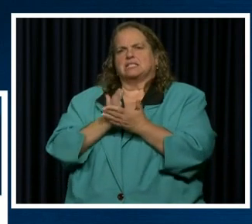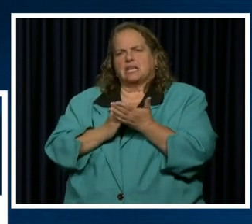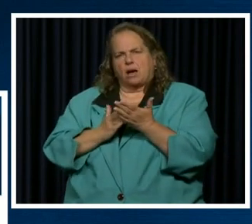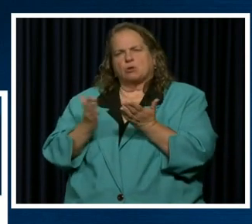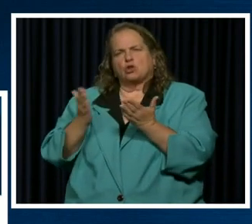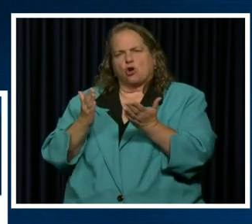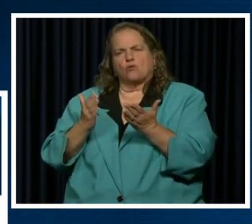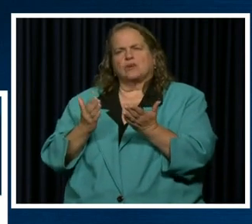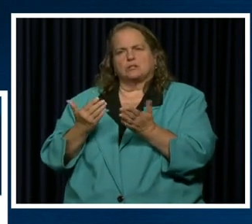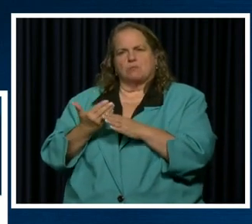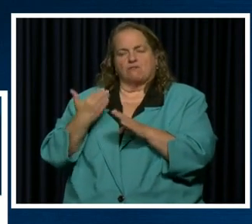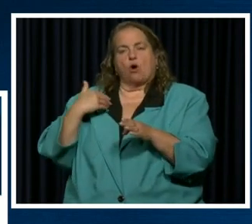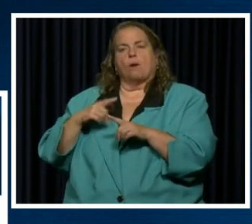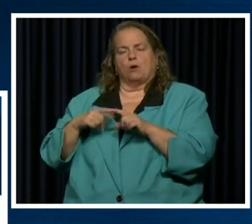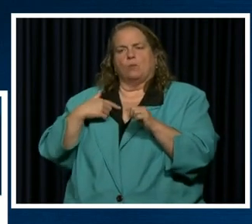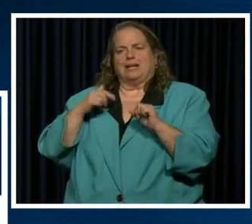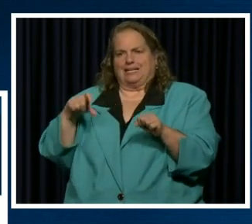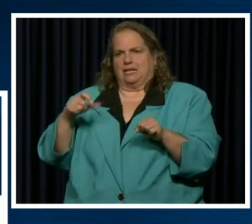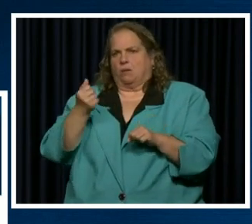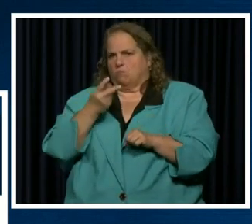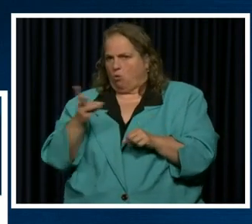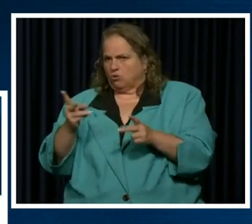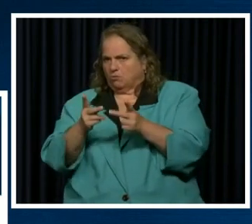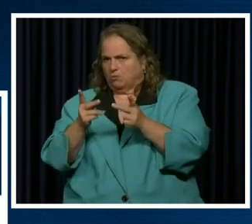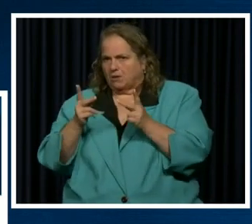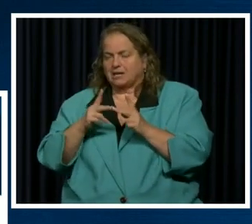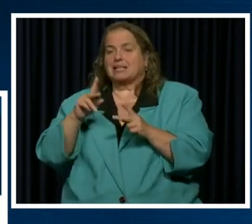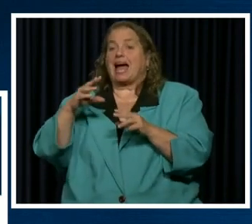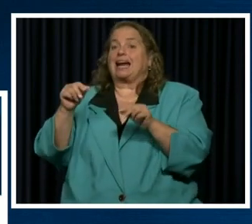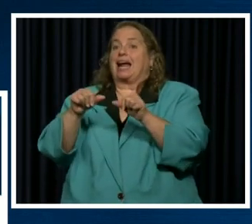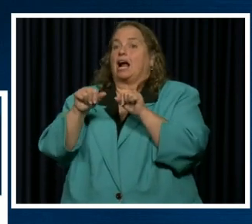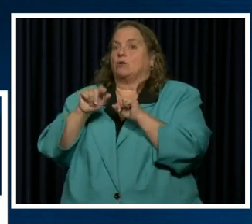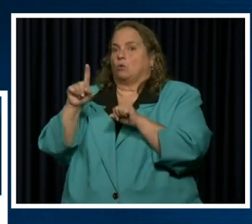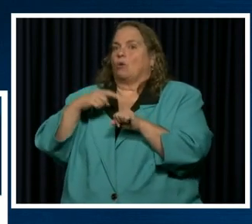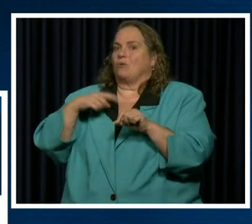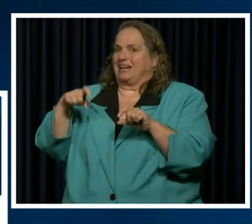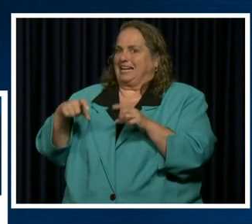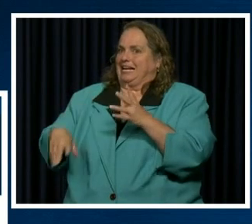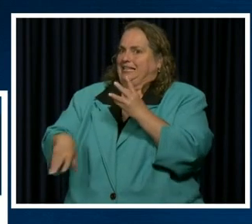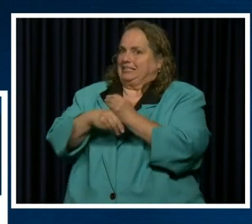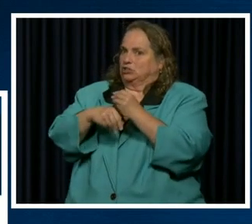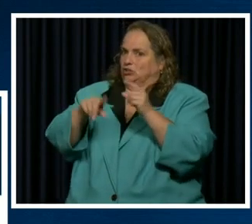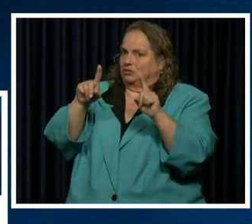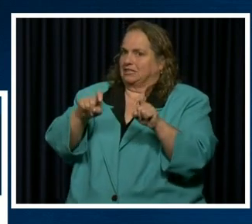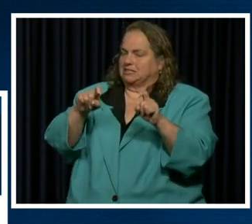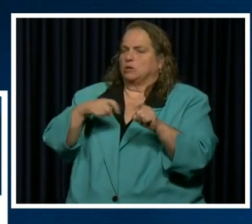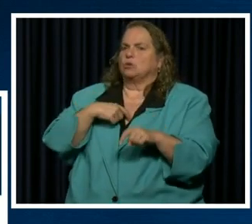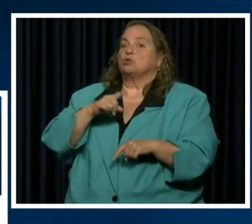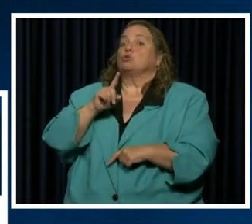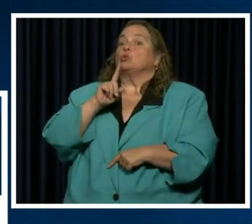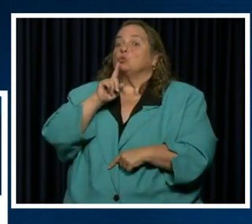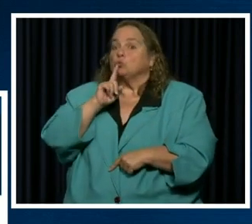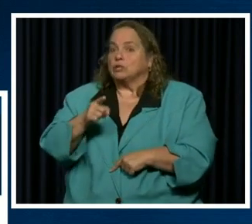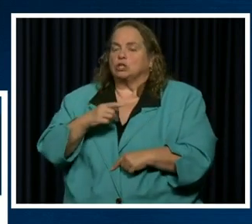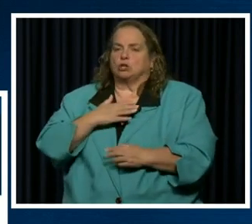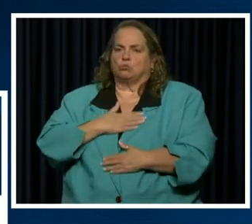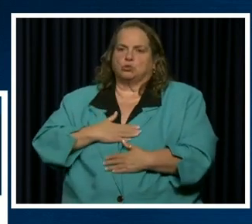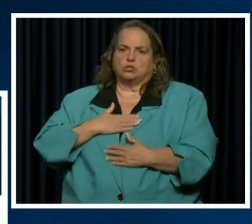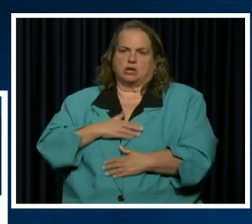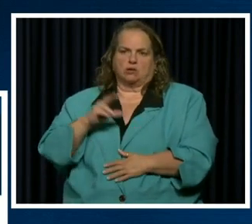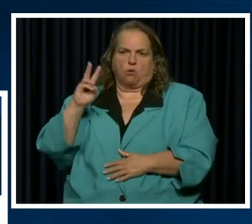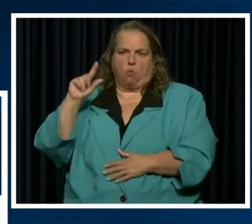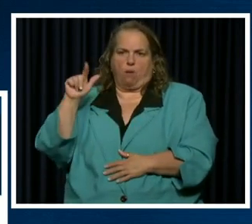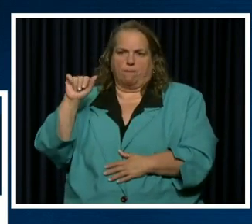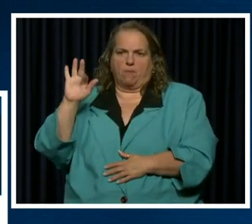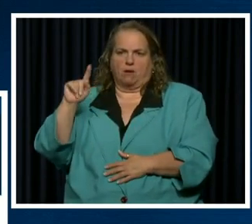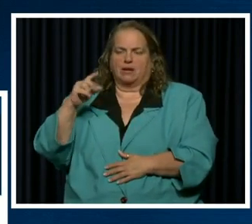but we can use multiple locations. There are areas where we needed additional testing. We really appreciate Walmart and